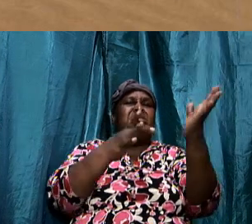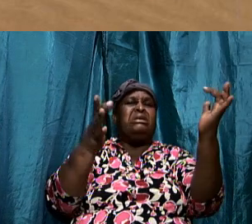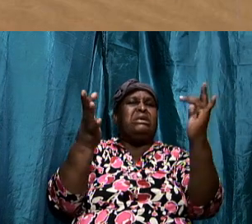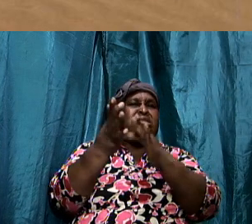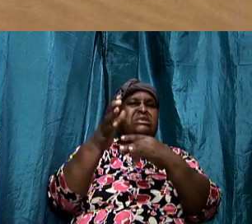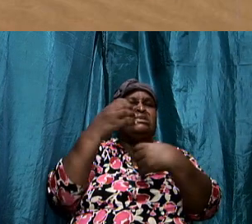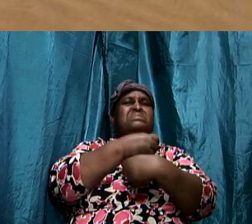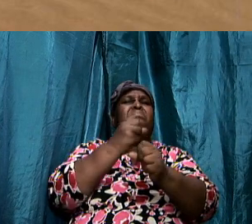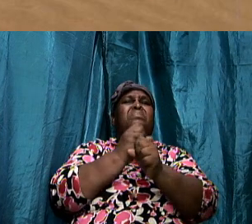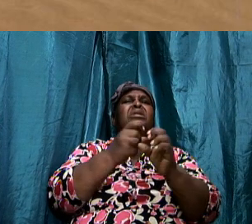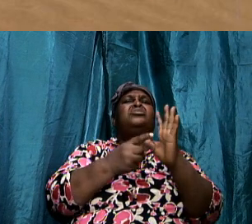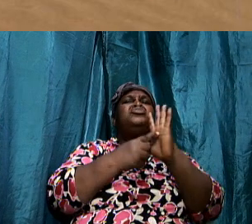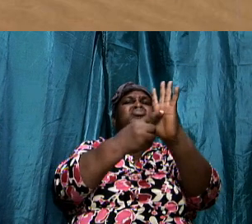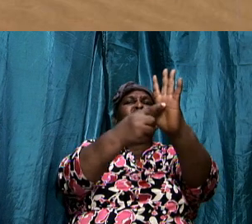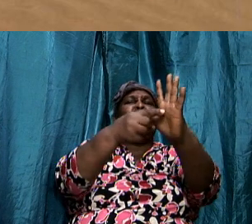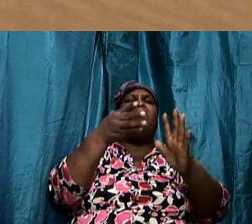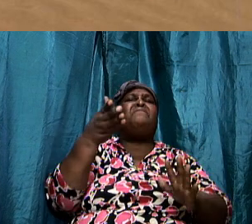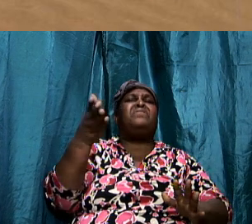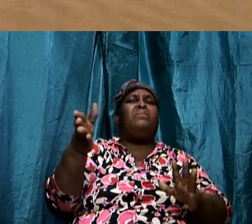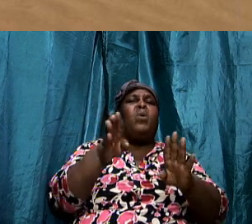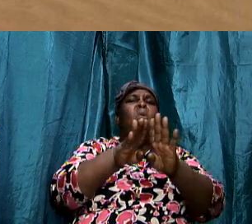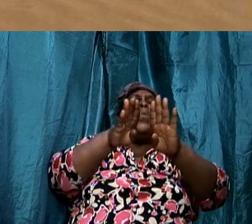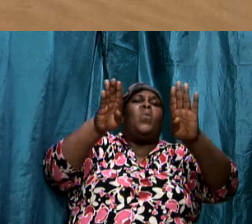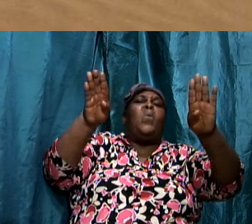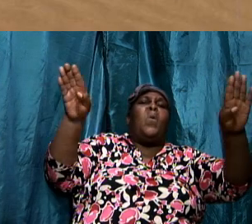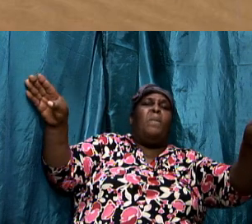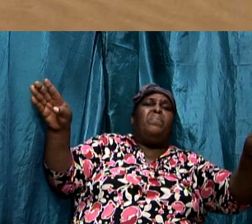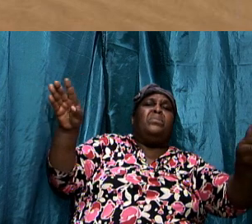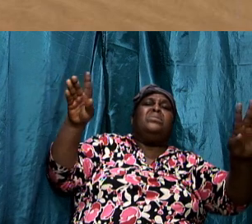made a show of them openly